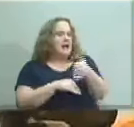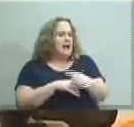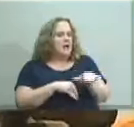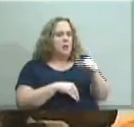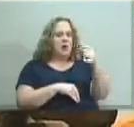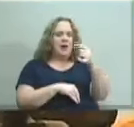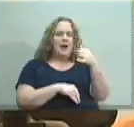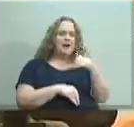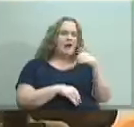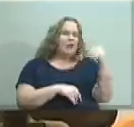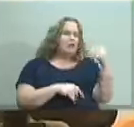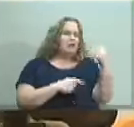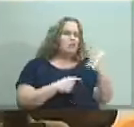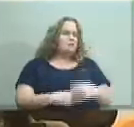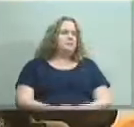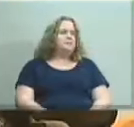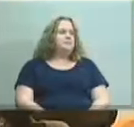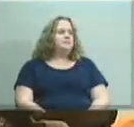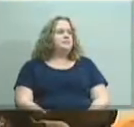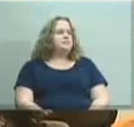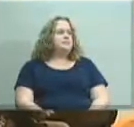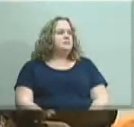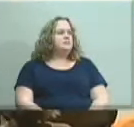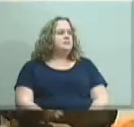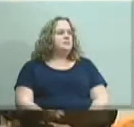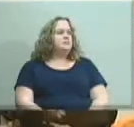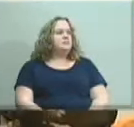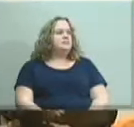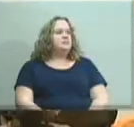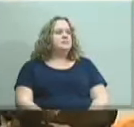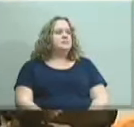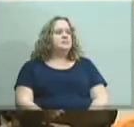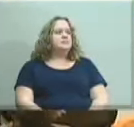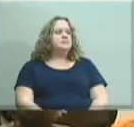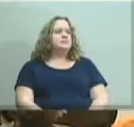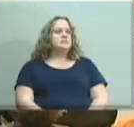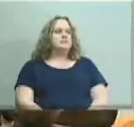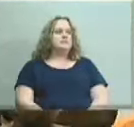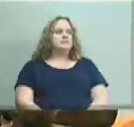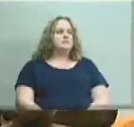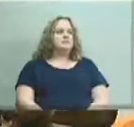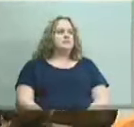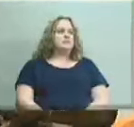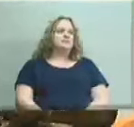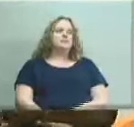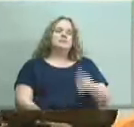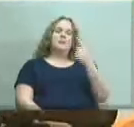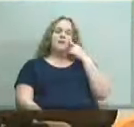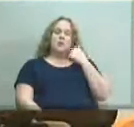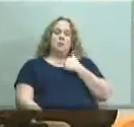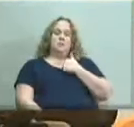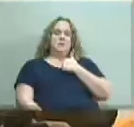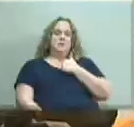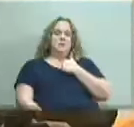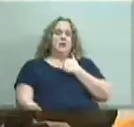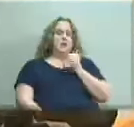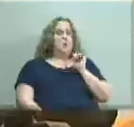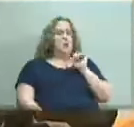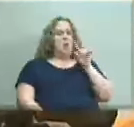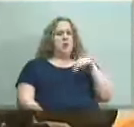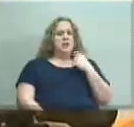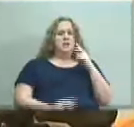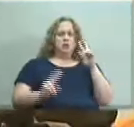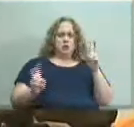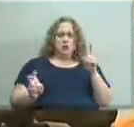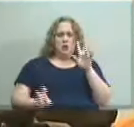on this i have one comment sorry i'll come back to you linda well i just uh for for me i the only issue i had